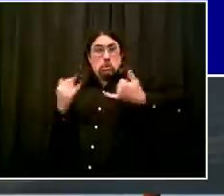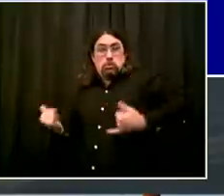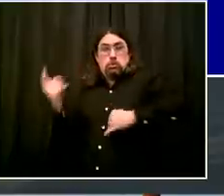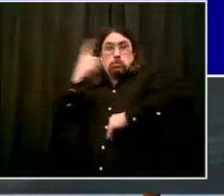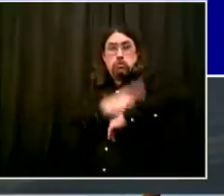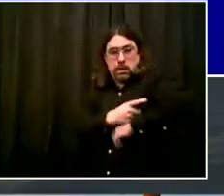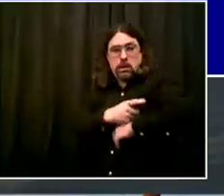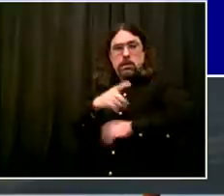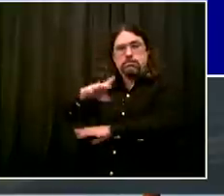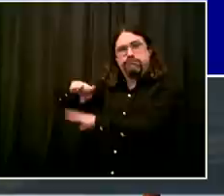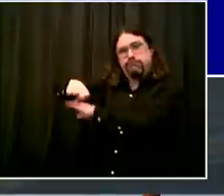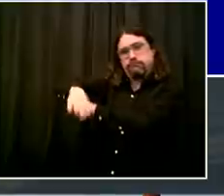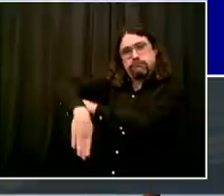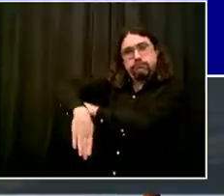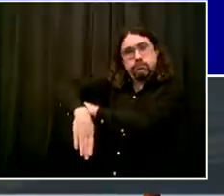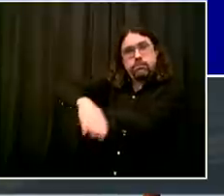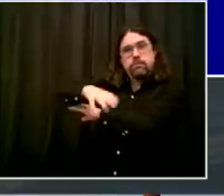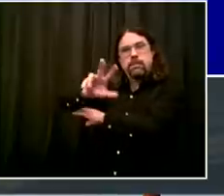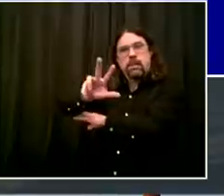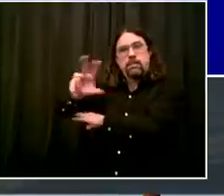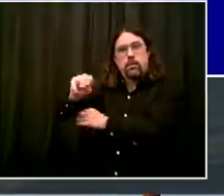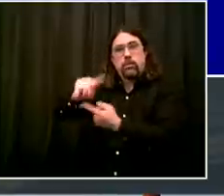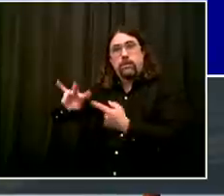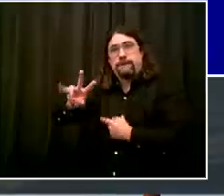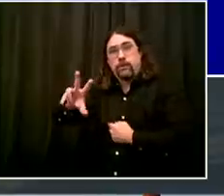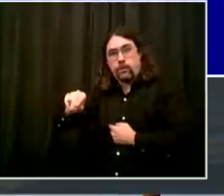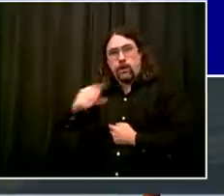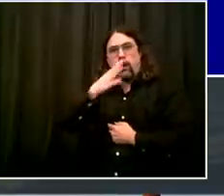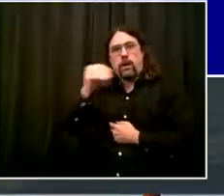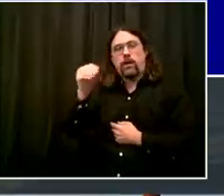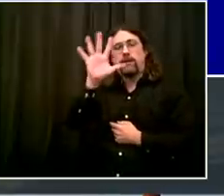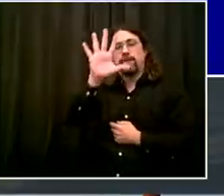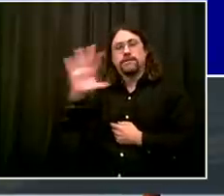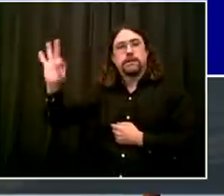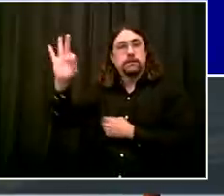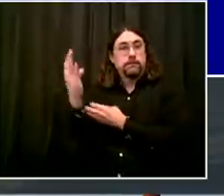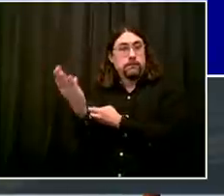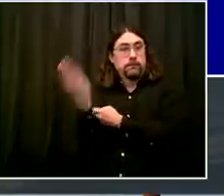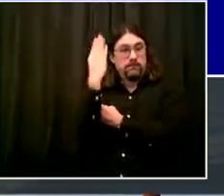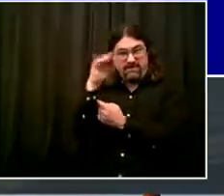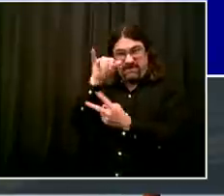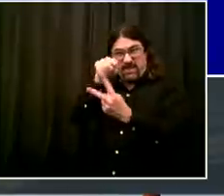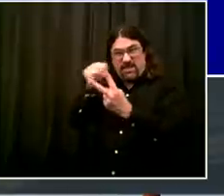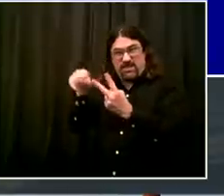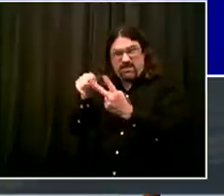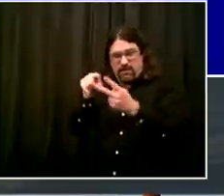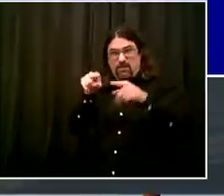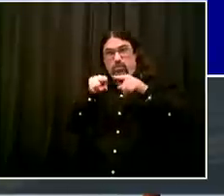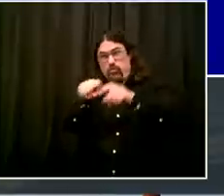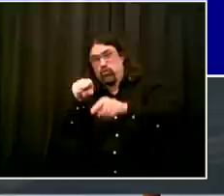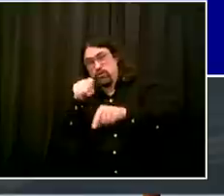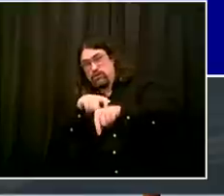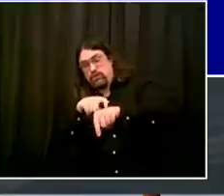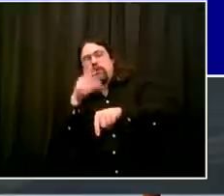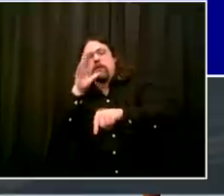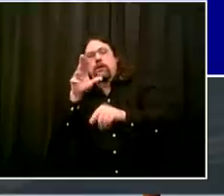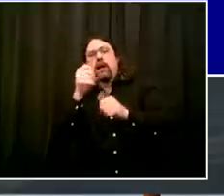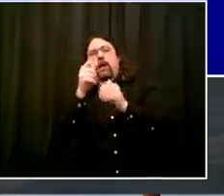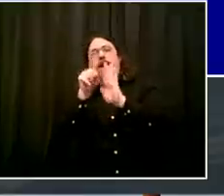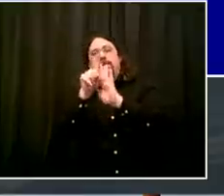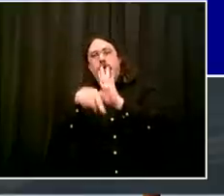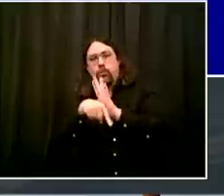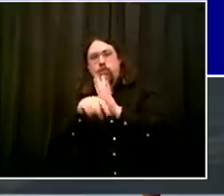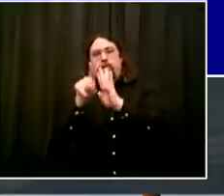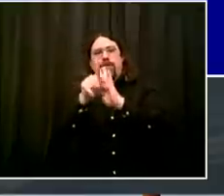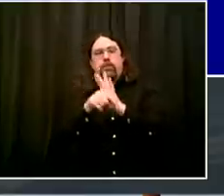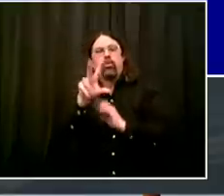7.30 p.m. So a step forward in terms of increasing rush hour service on the Staten Island Ferry and giving people